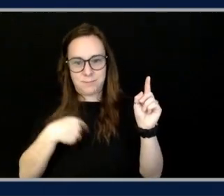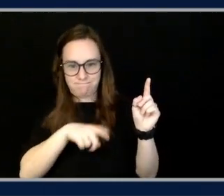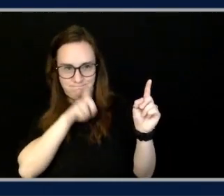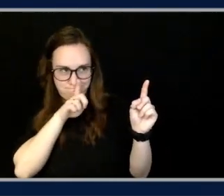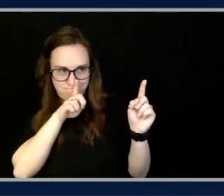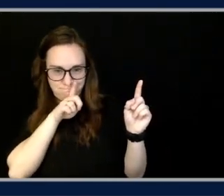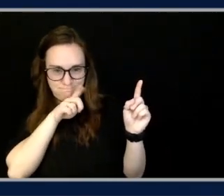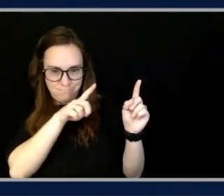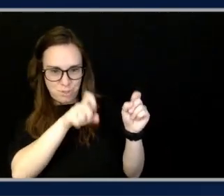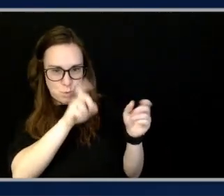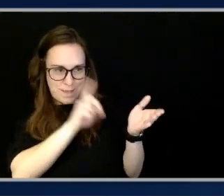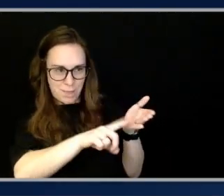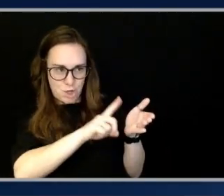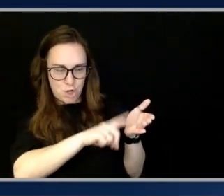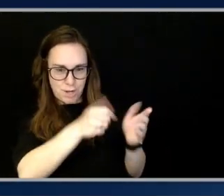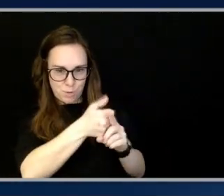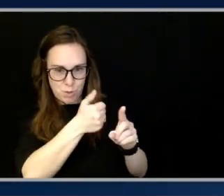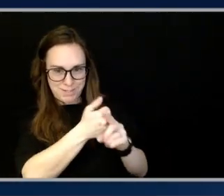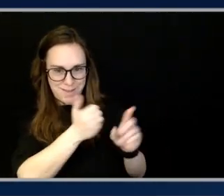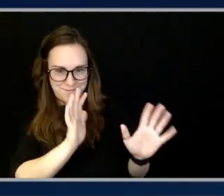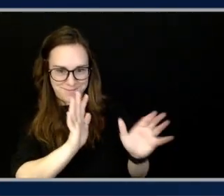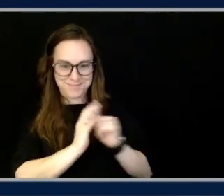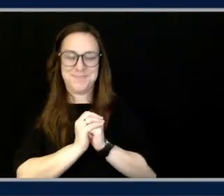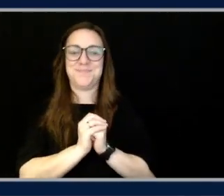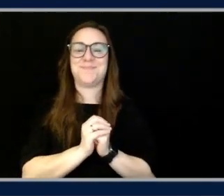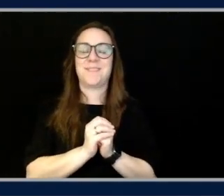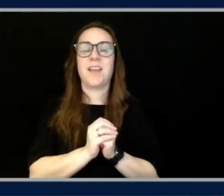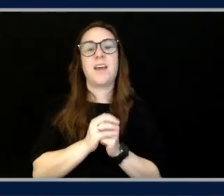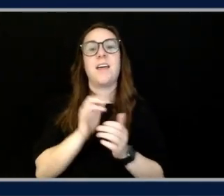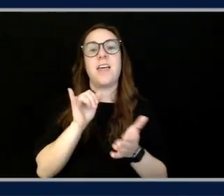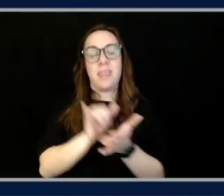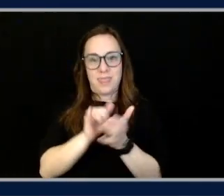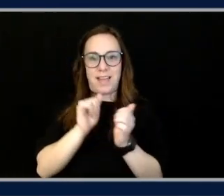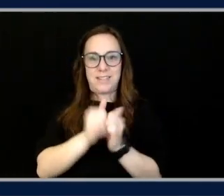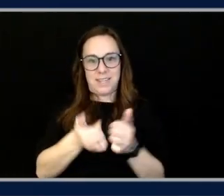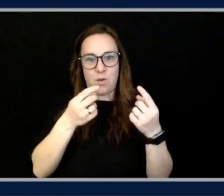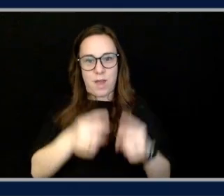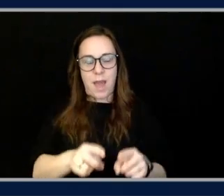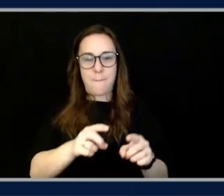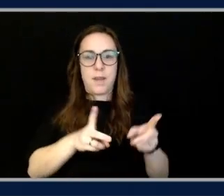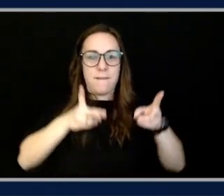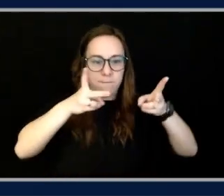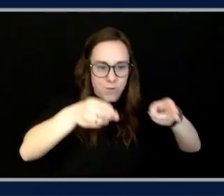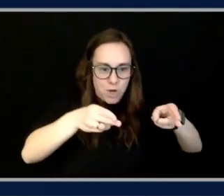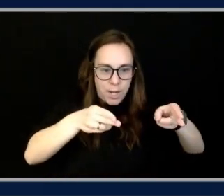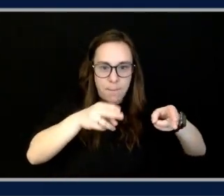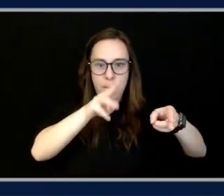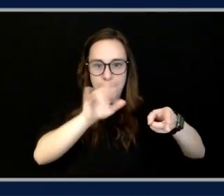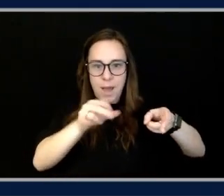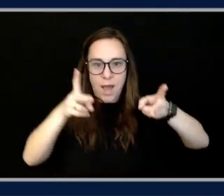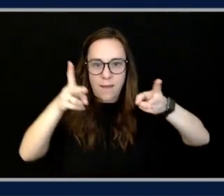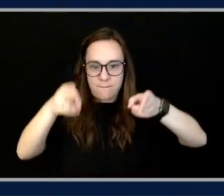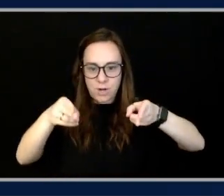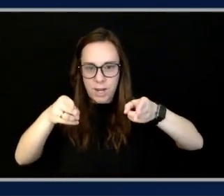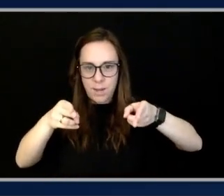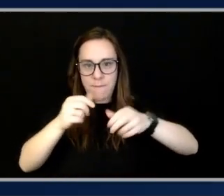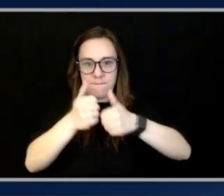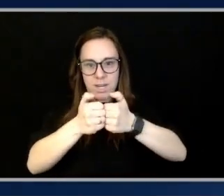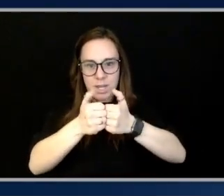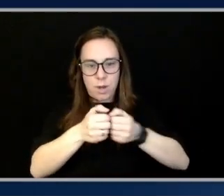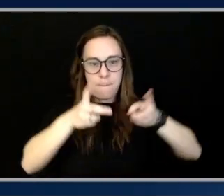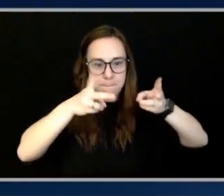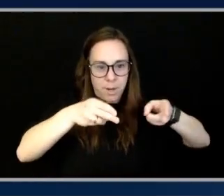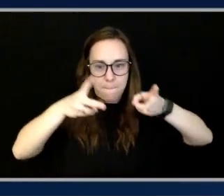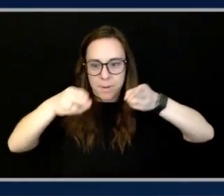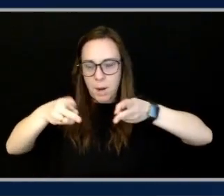go look it up. Anyway, that's how he was doing it though. It was taking frame by frame of the video game and then based off of where you were